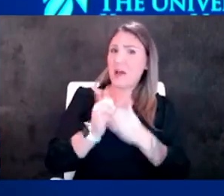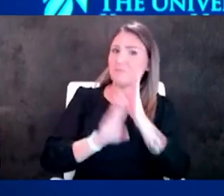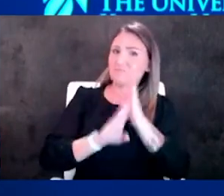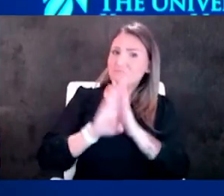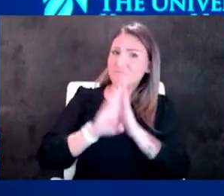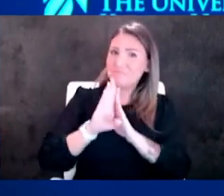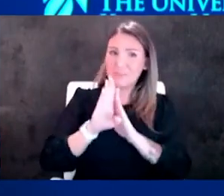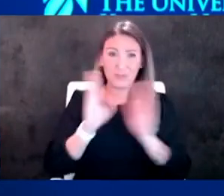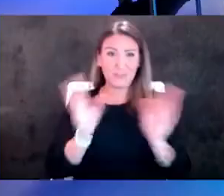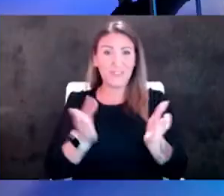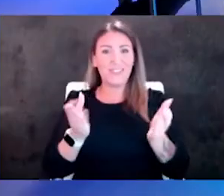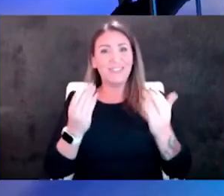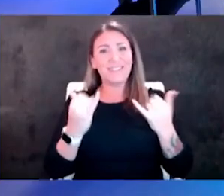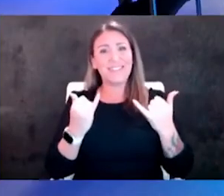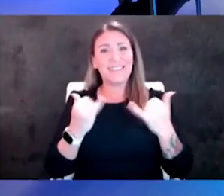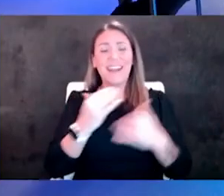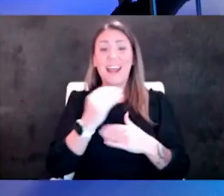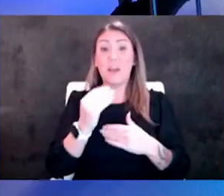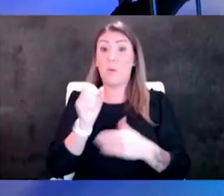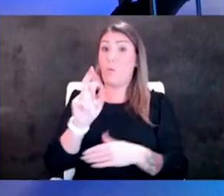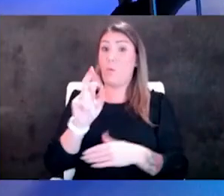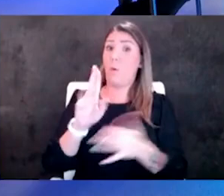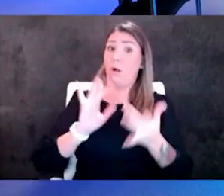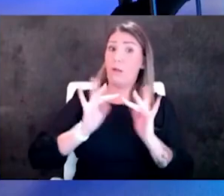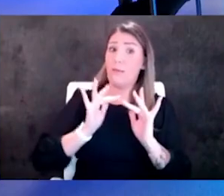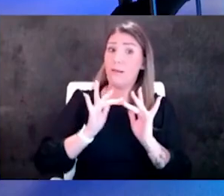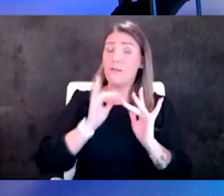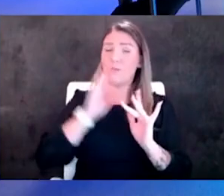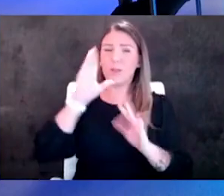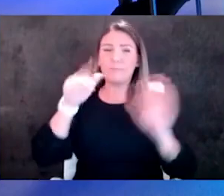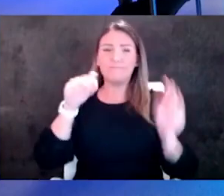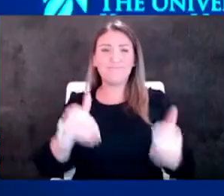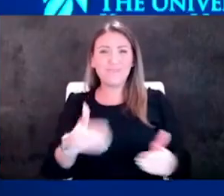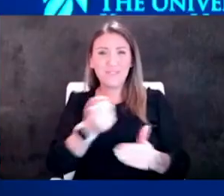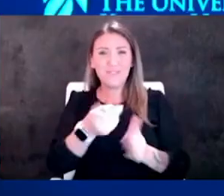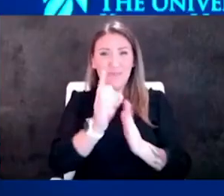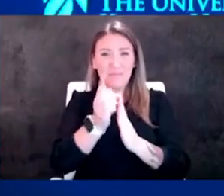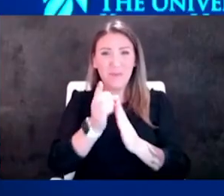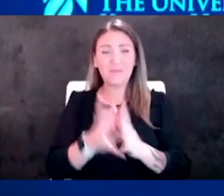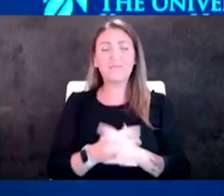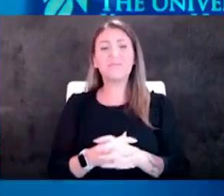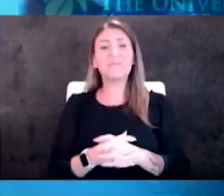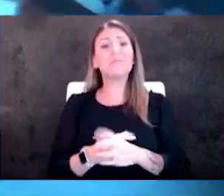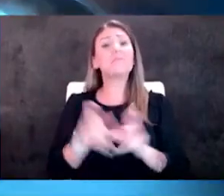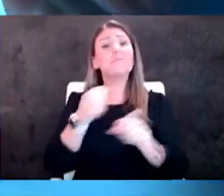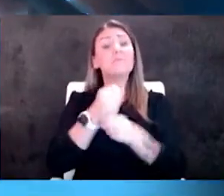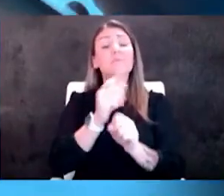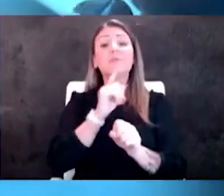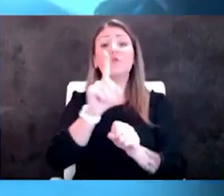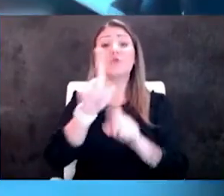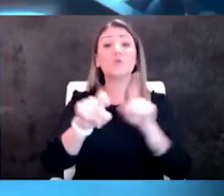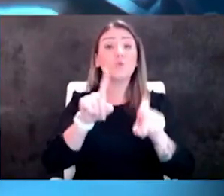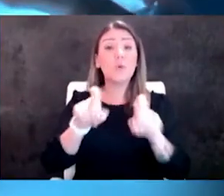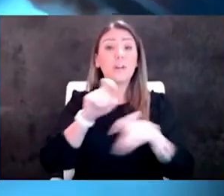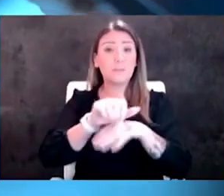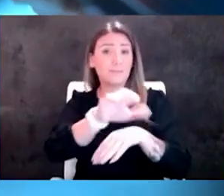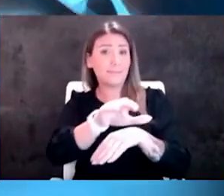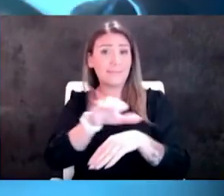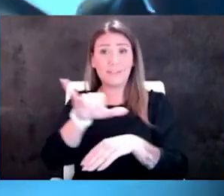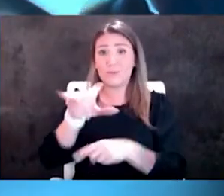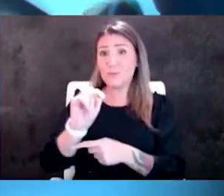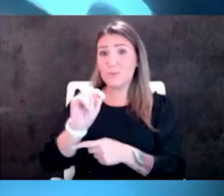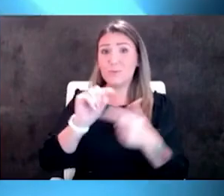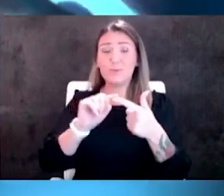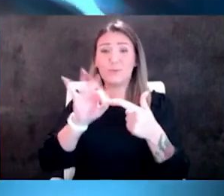with us today or online so we're going to introduce these folks in just a moment make sure to get your questions sent in to us on YouTube Facebook